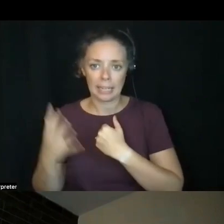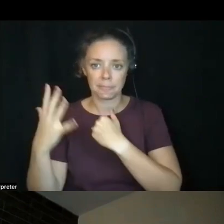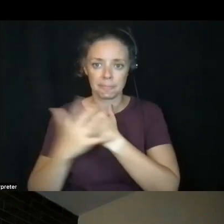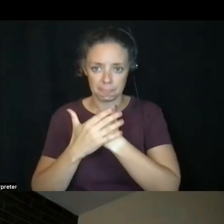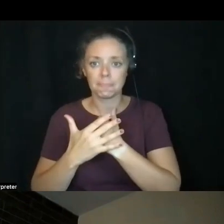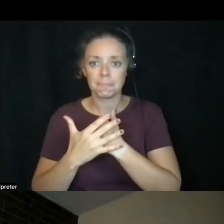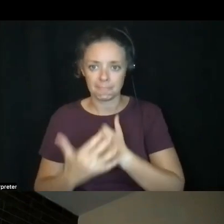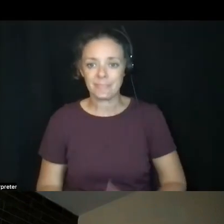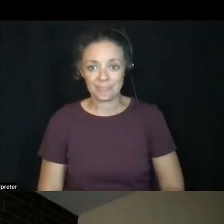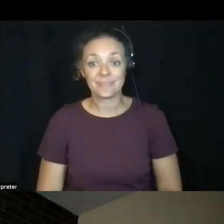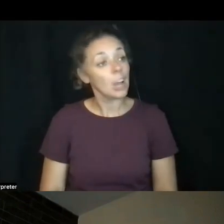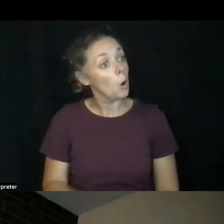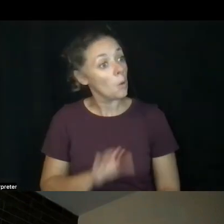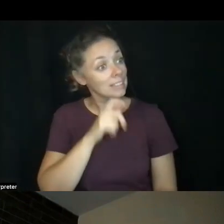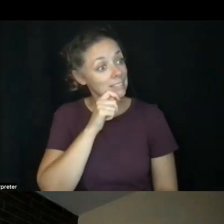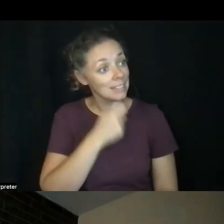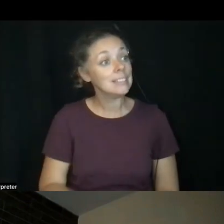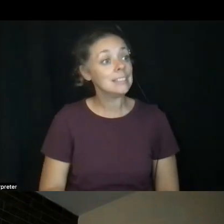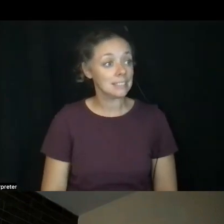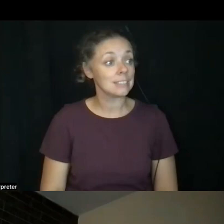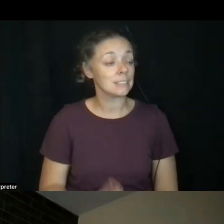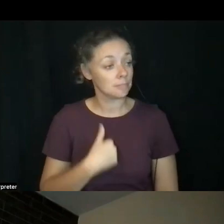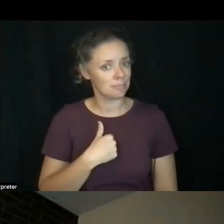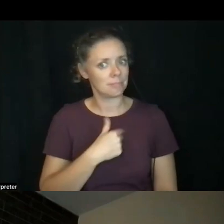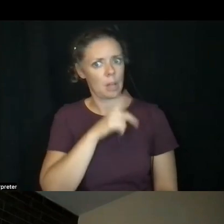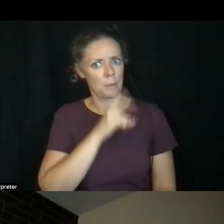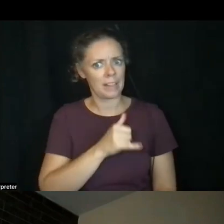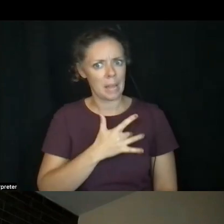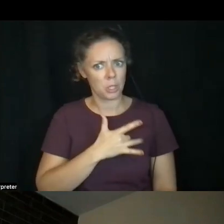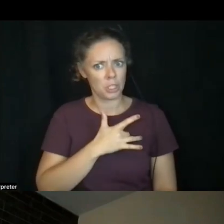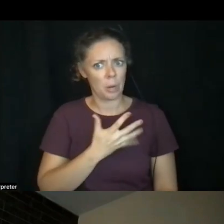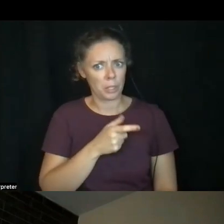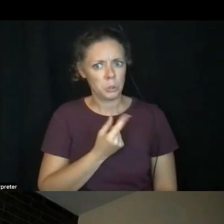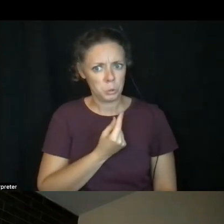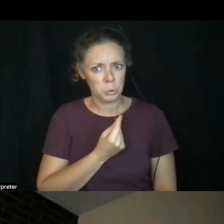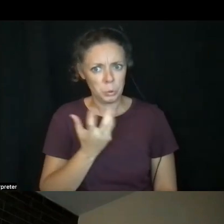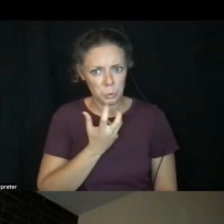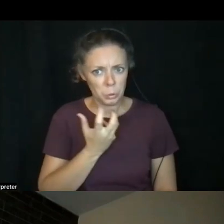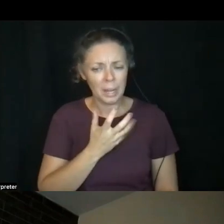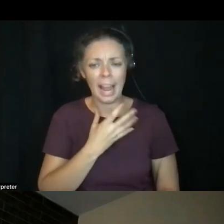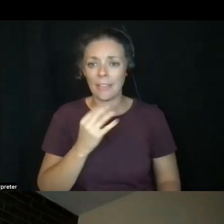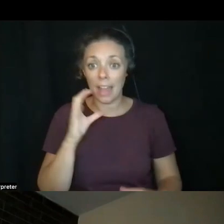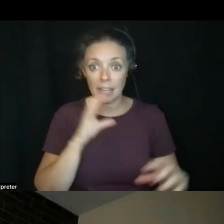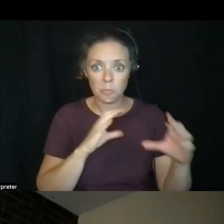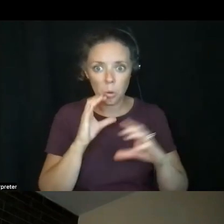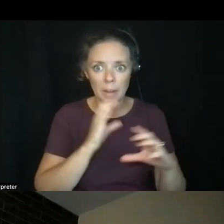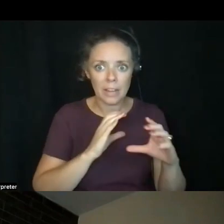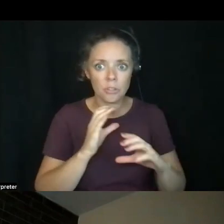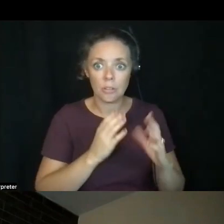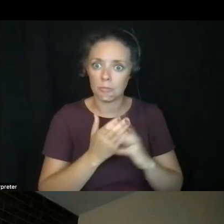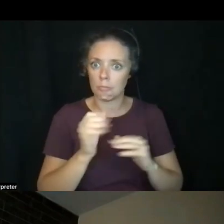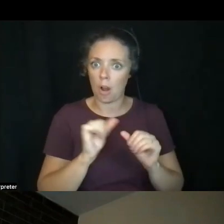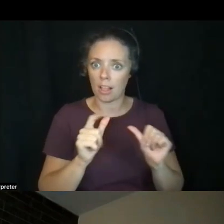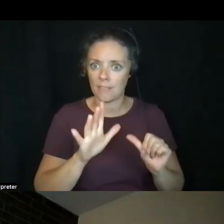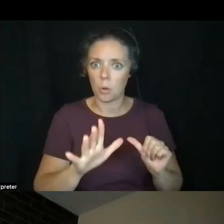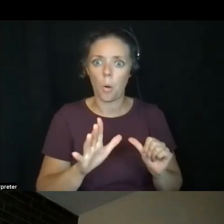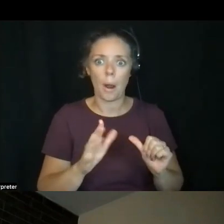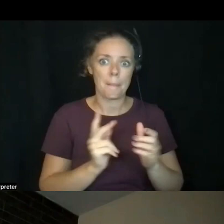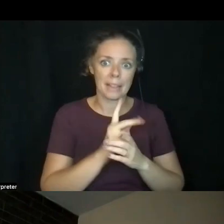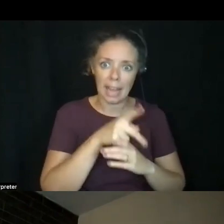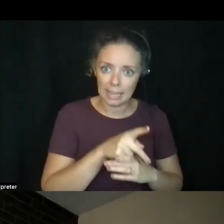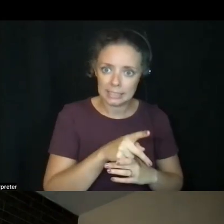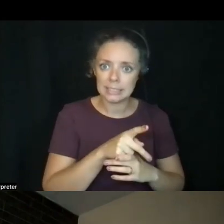That's really neat. I really appreciate what you do and the exploration with all your plants, as well as the